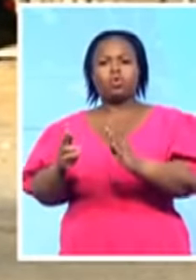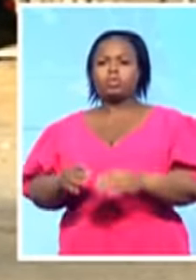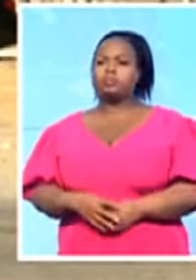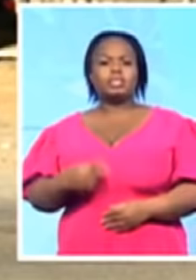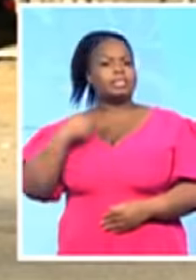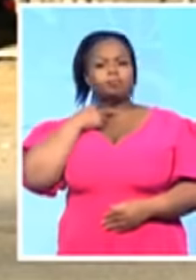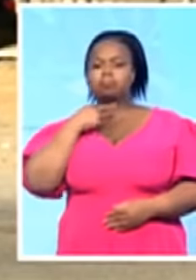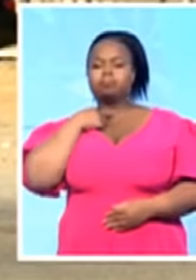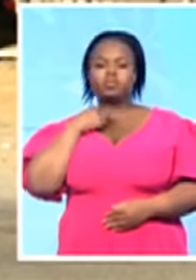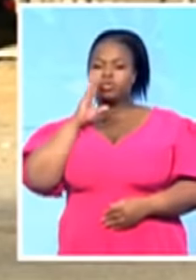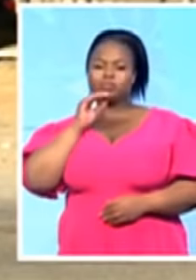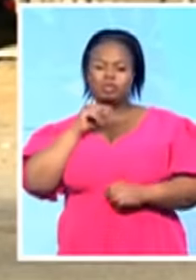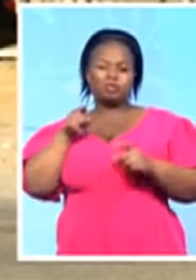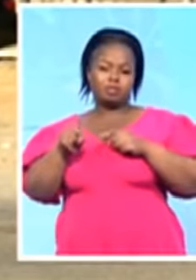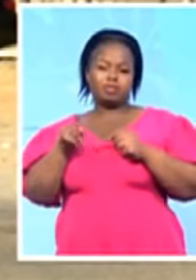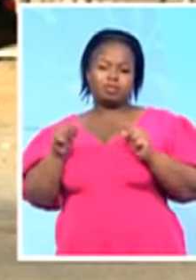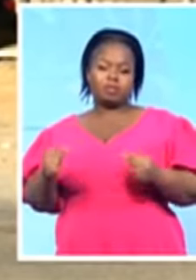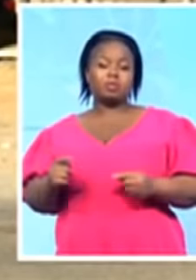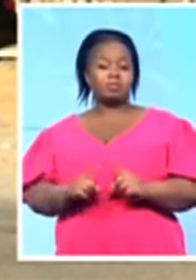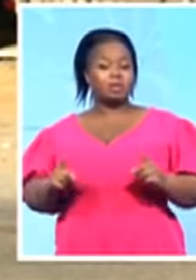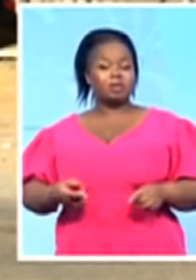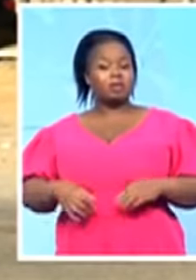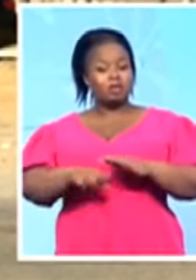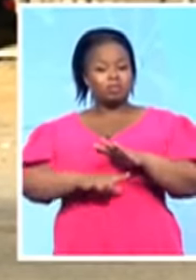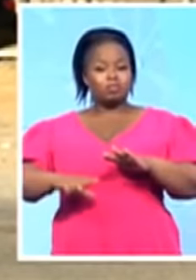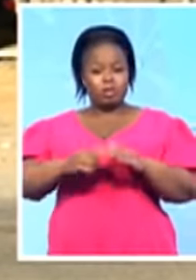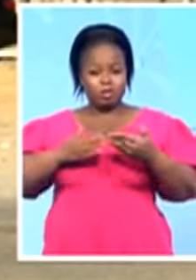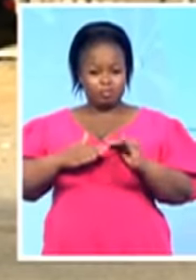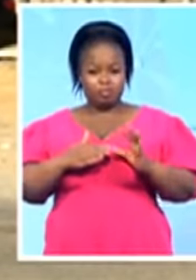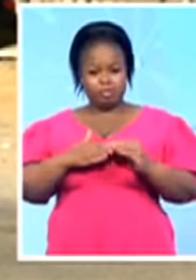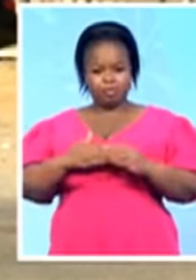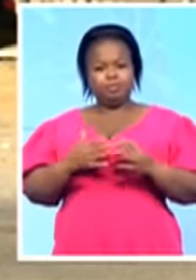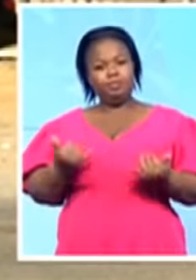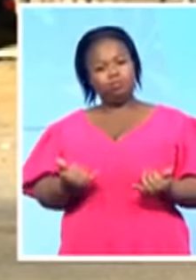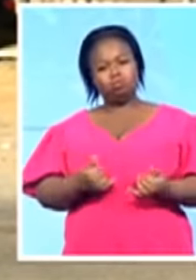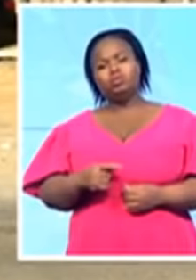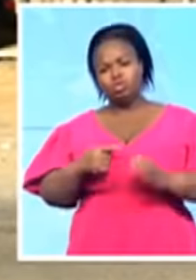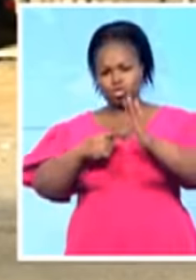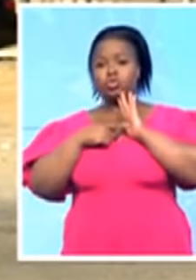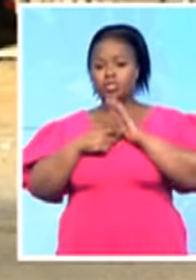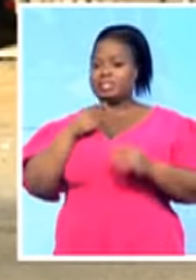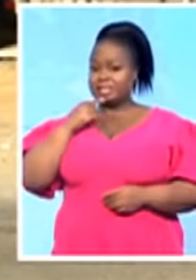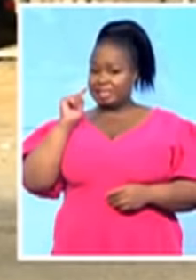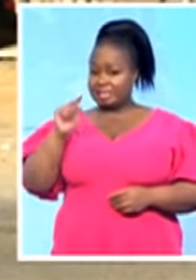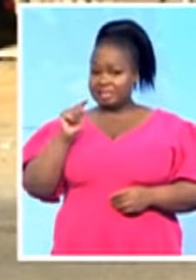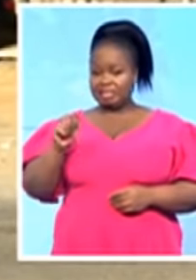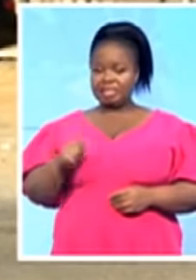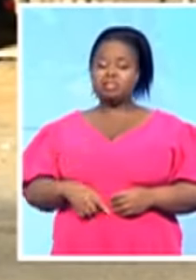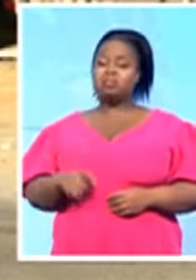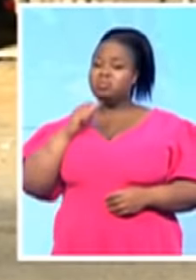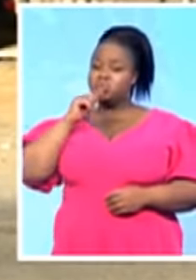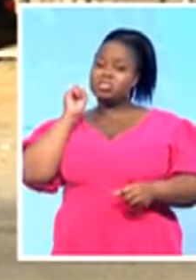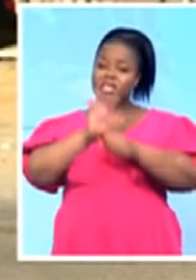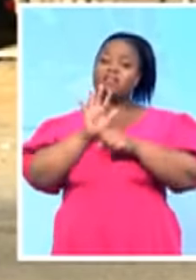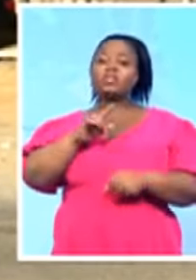locals that were around us showed us that this has been the effect of this protest. It really,